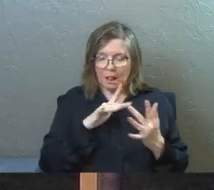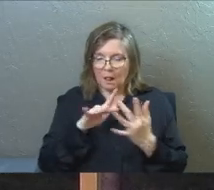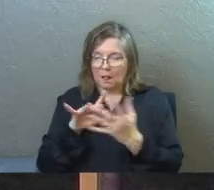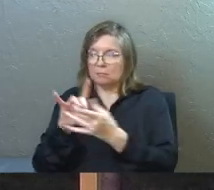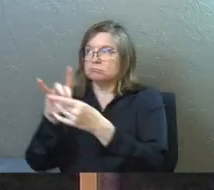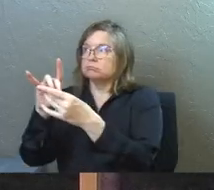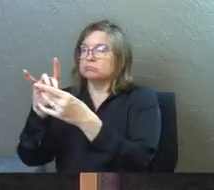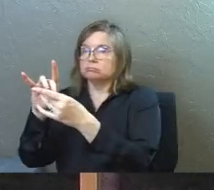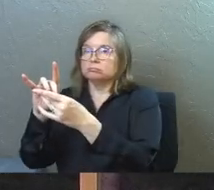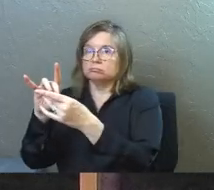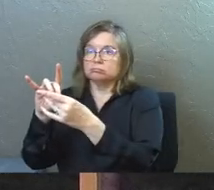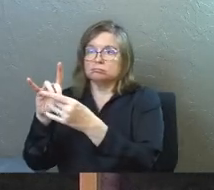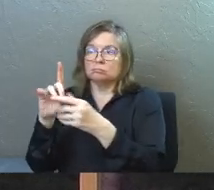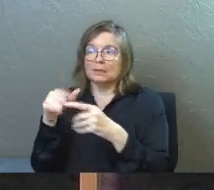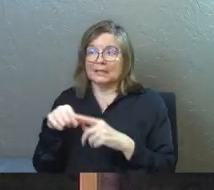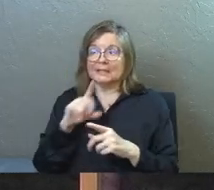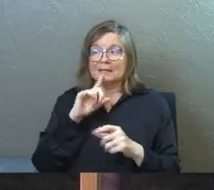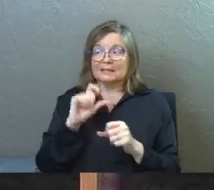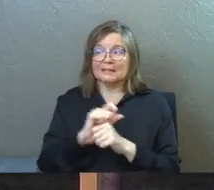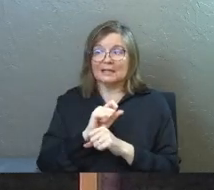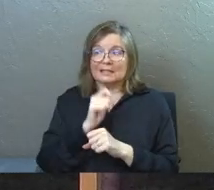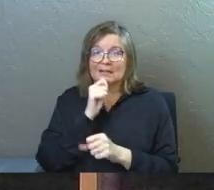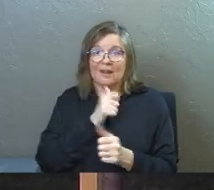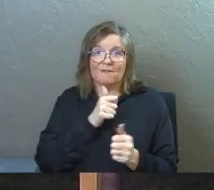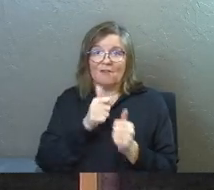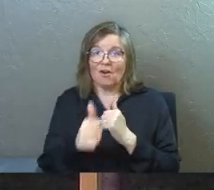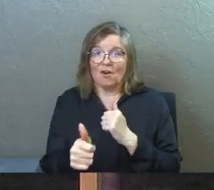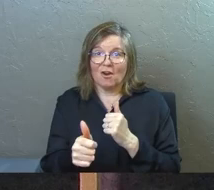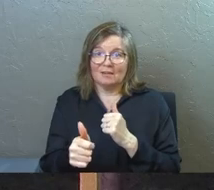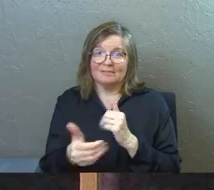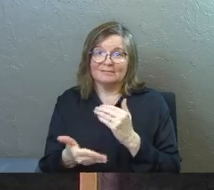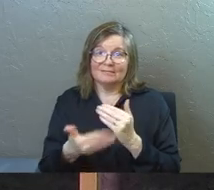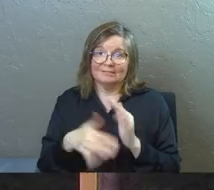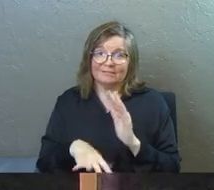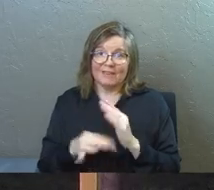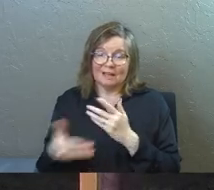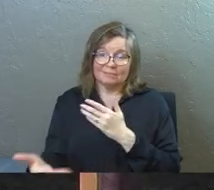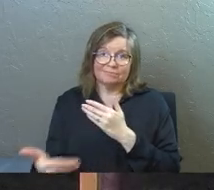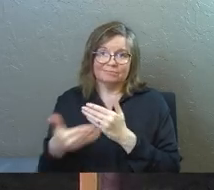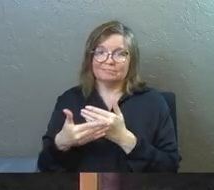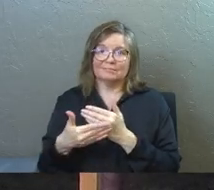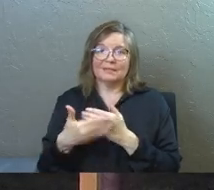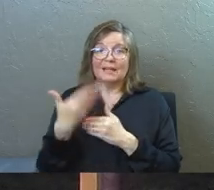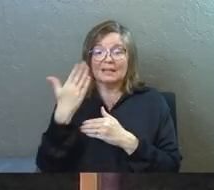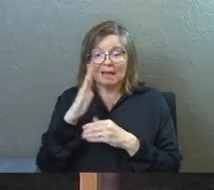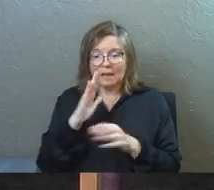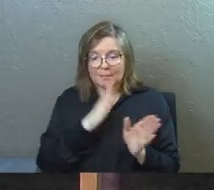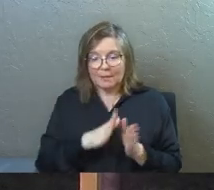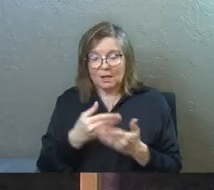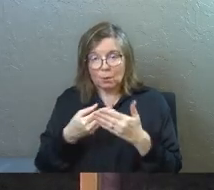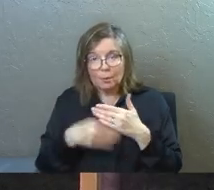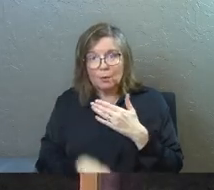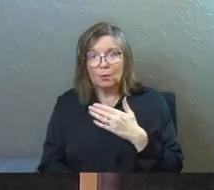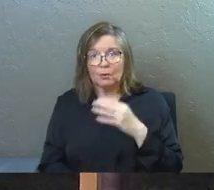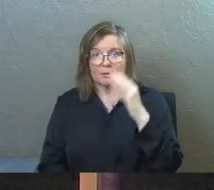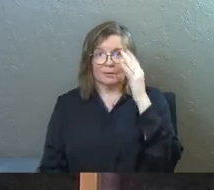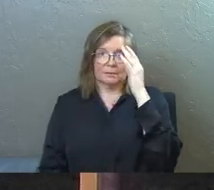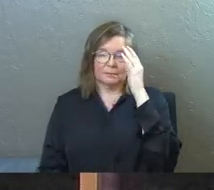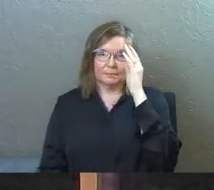him and find him. Yet he is actually not far from each of us. God destined your birth